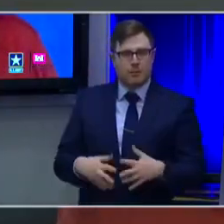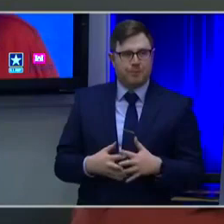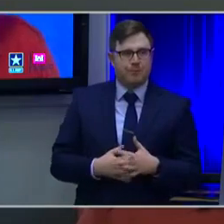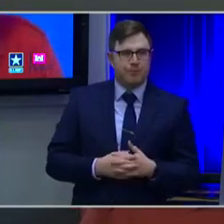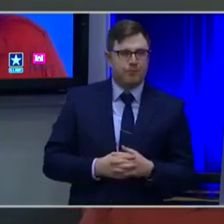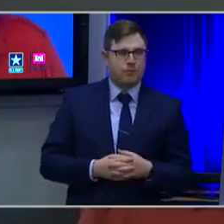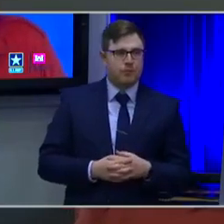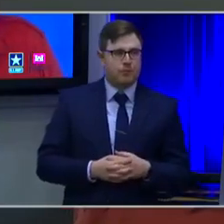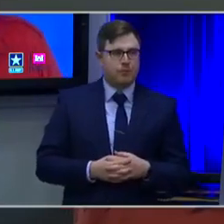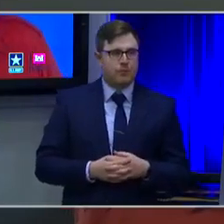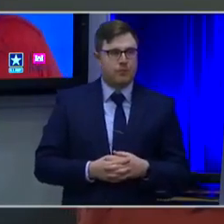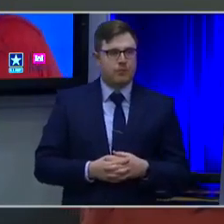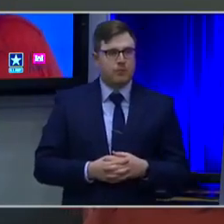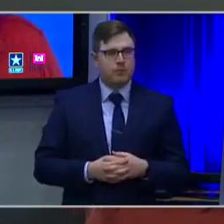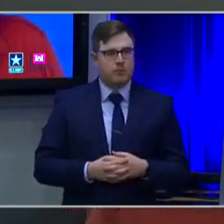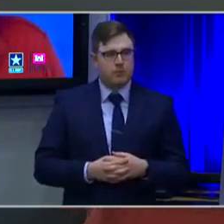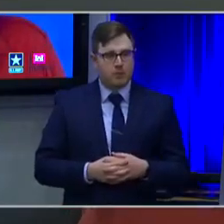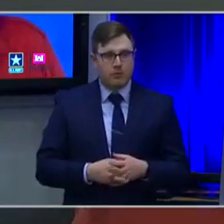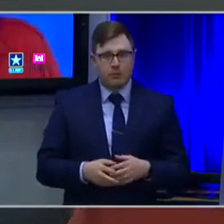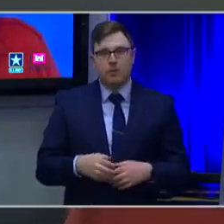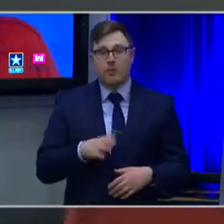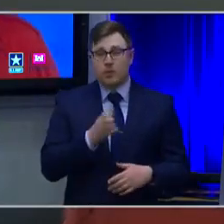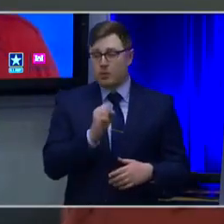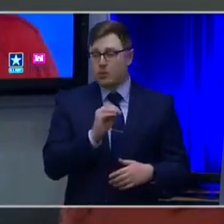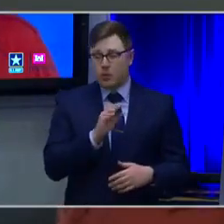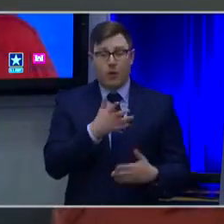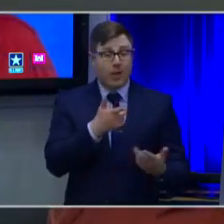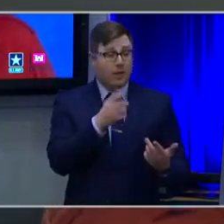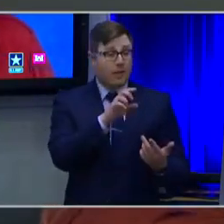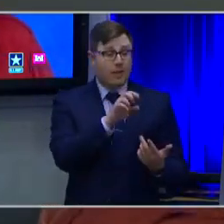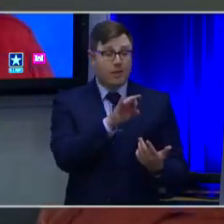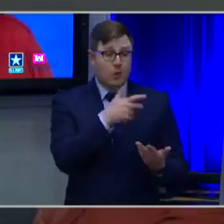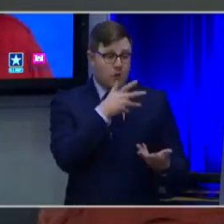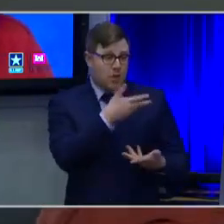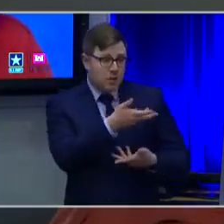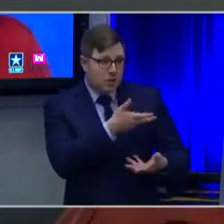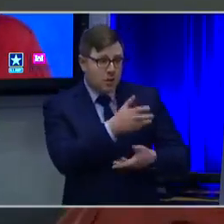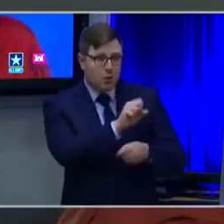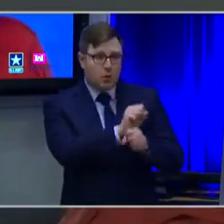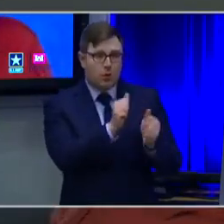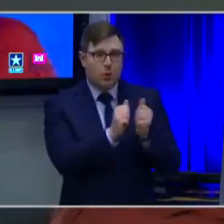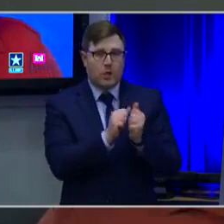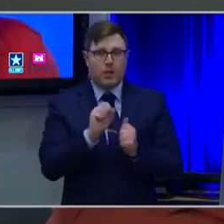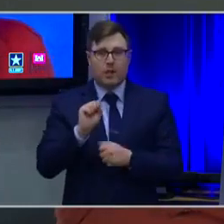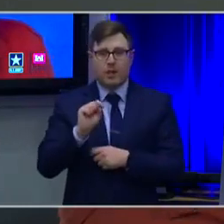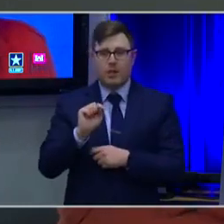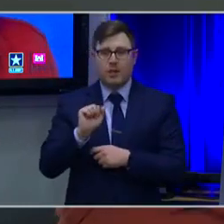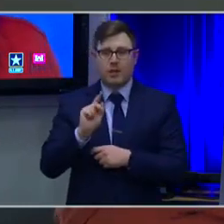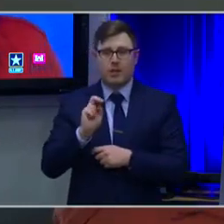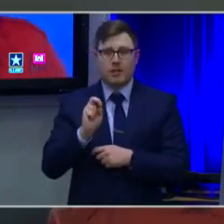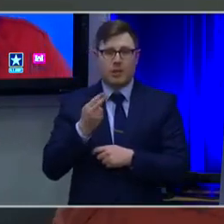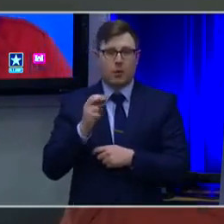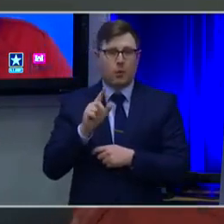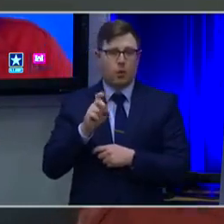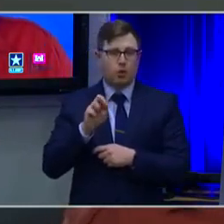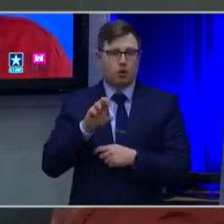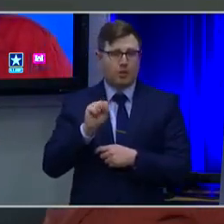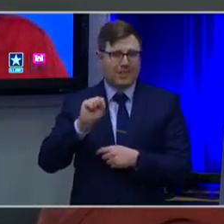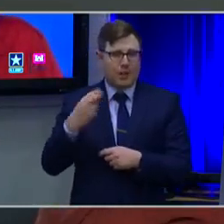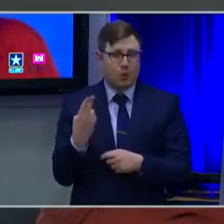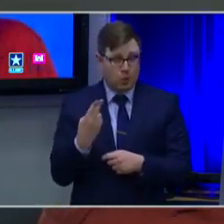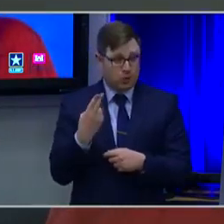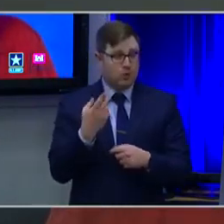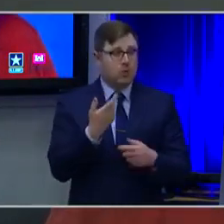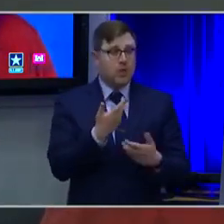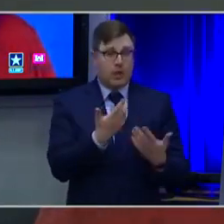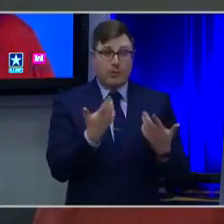practical work, in engaging stakeholders, and getting your hands real dirty with big